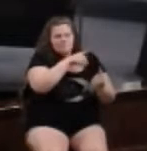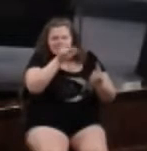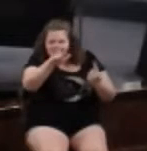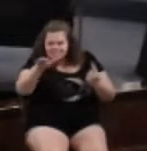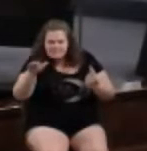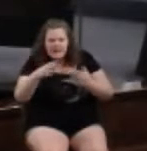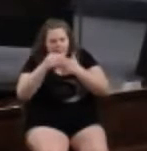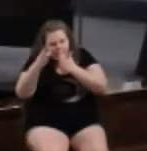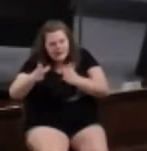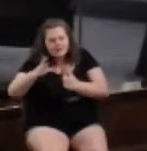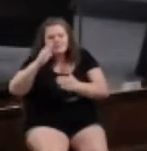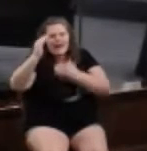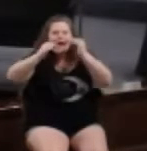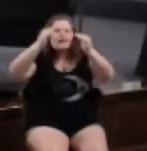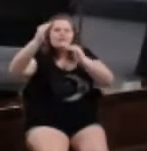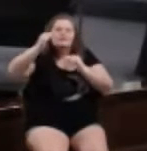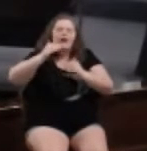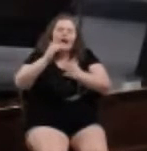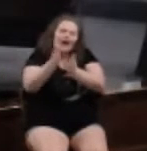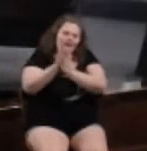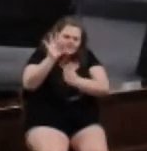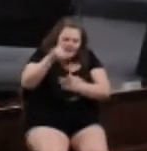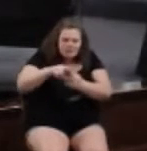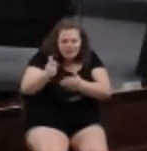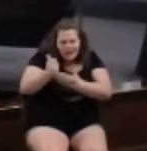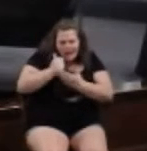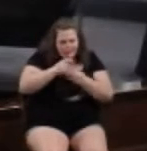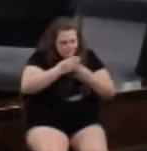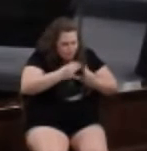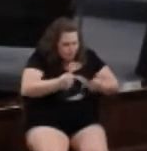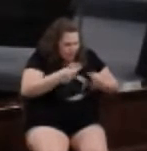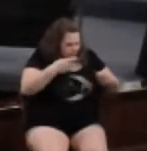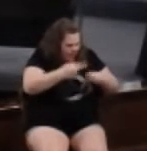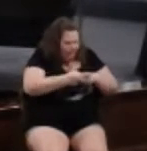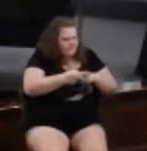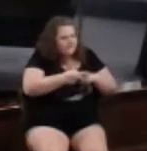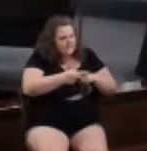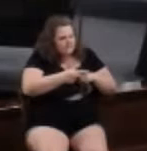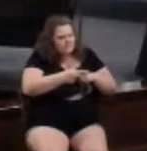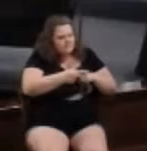elders, you've asked some pastors to come in and try to resolve this conflict between the two of you.